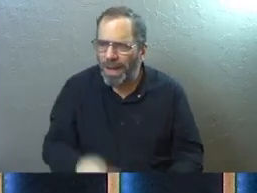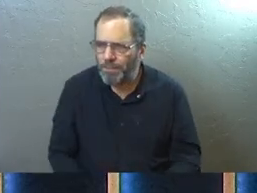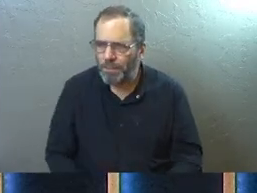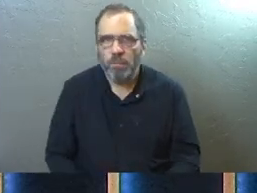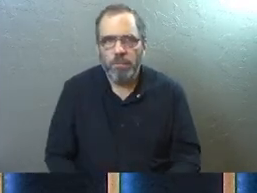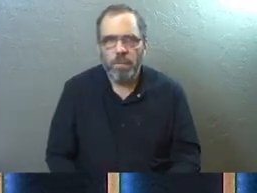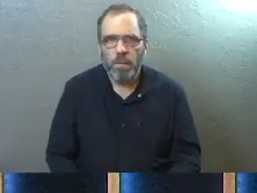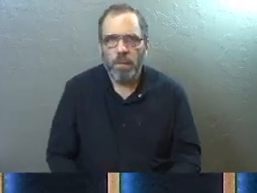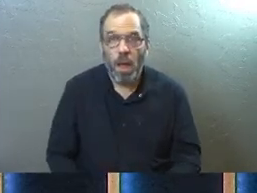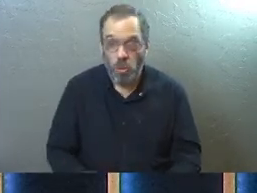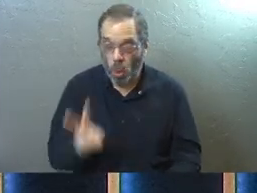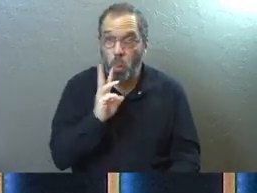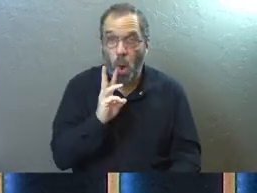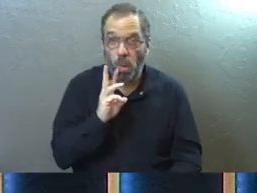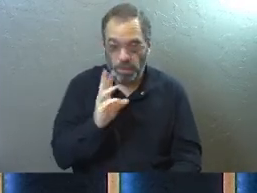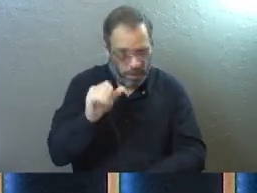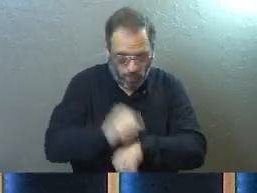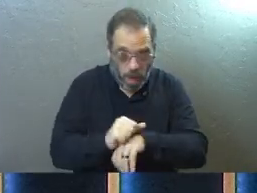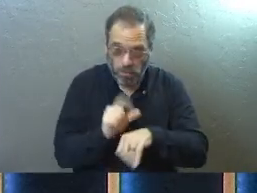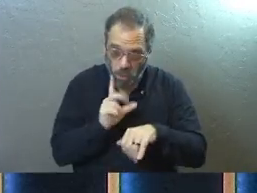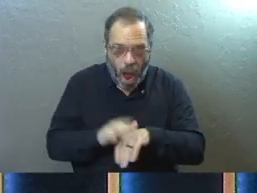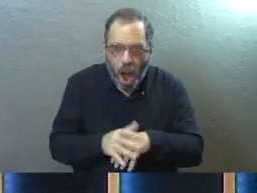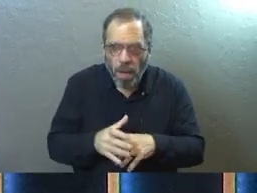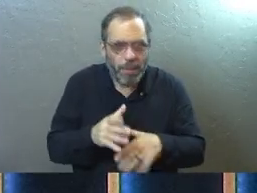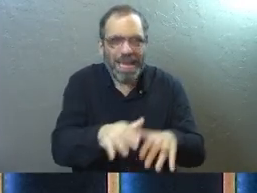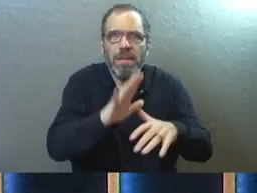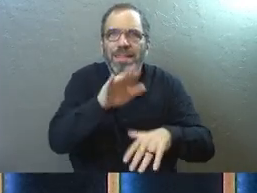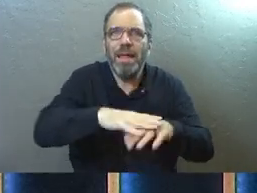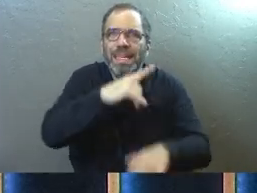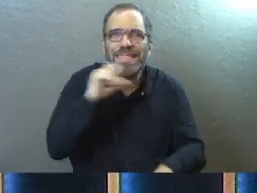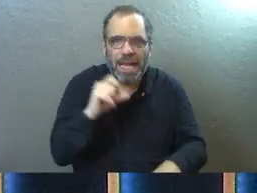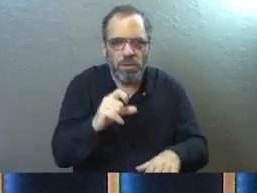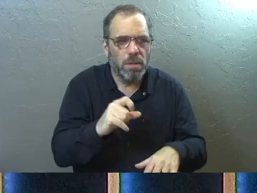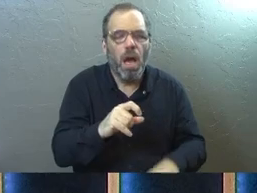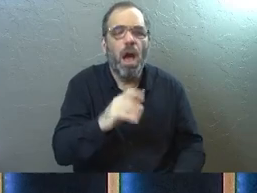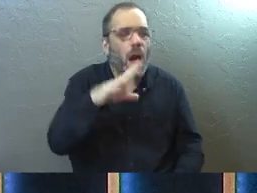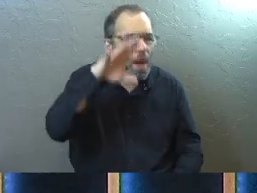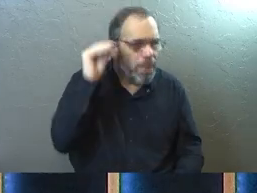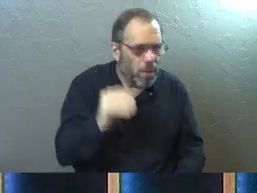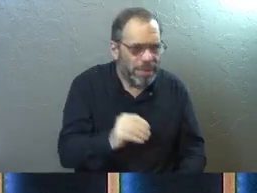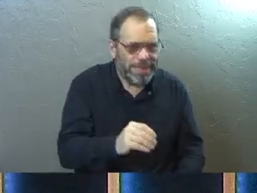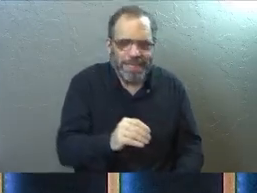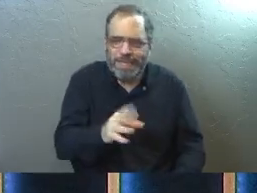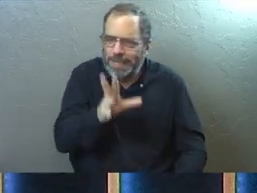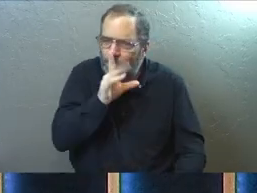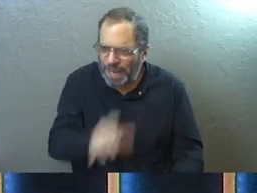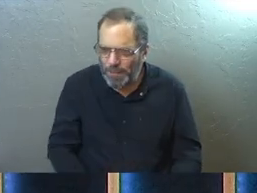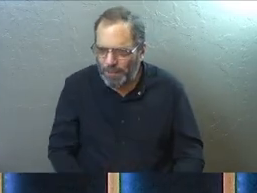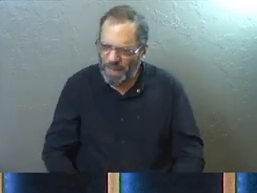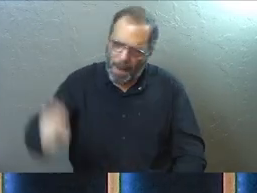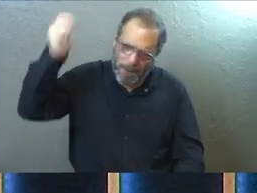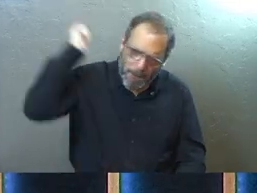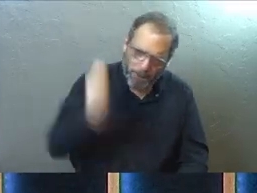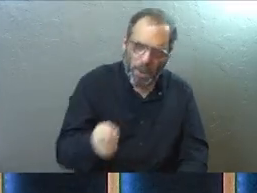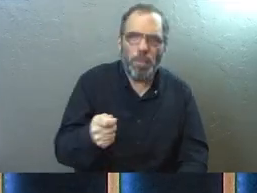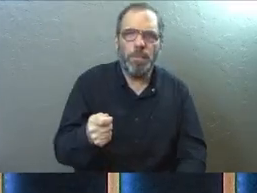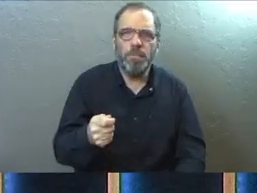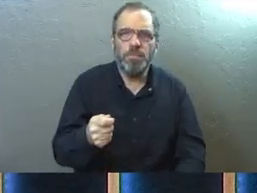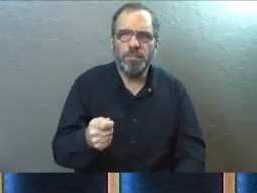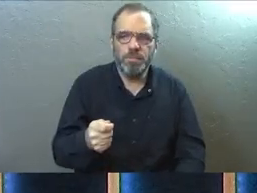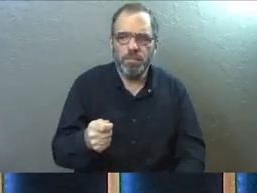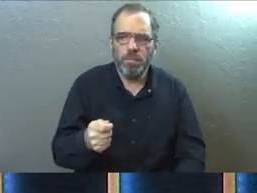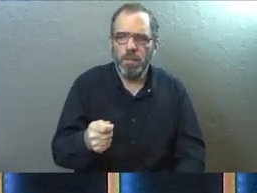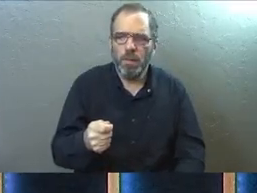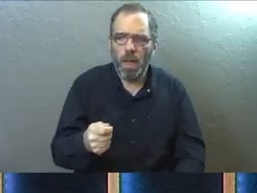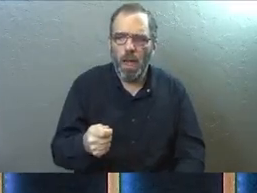the rock would start to pour out water so that the people could drink because they're in the middle of the desert. And Moses comes up to it and he strikes the rock. And when he